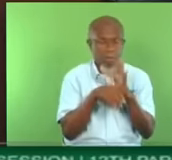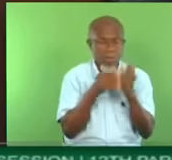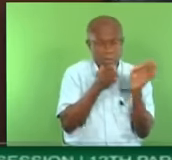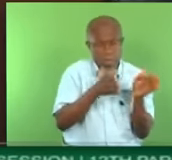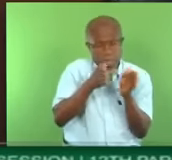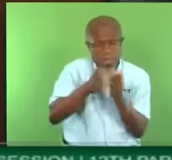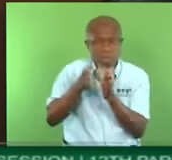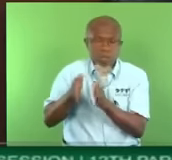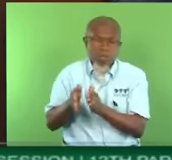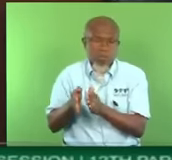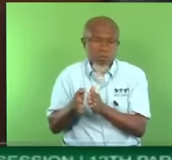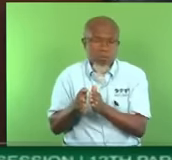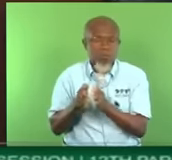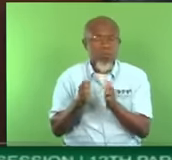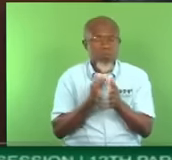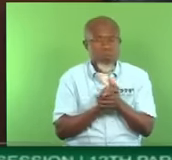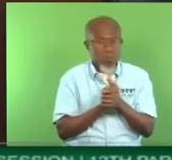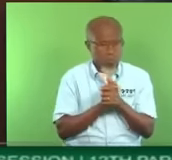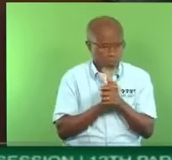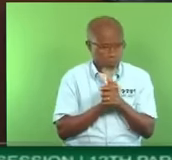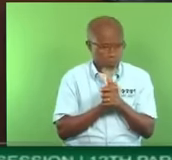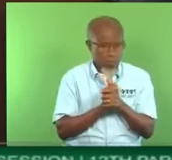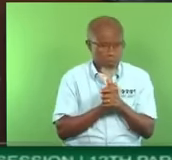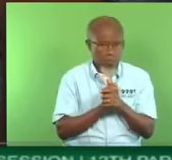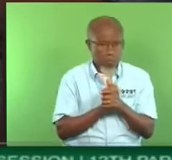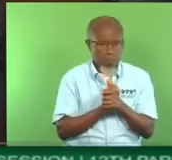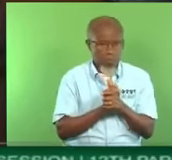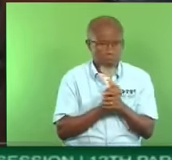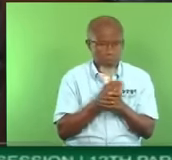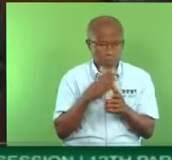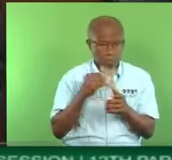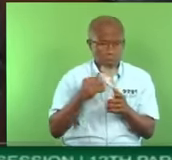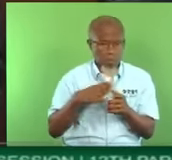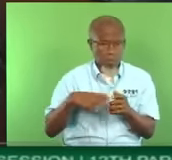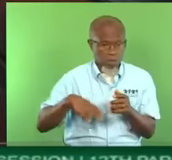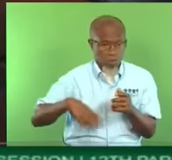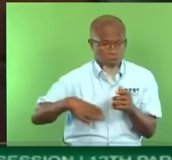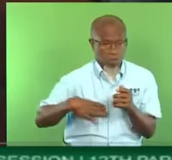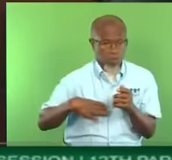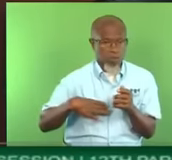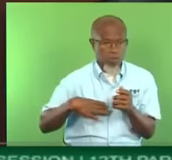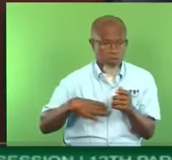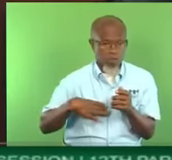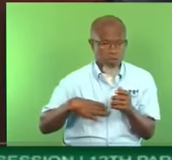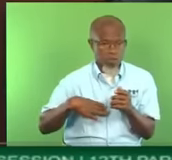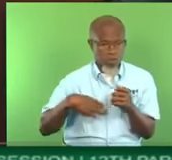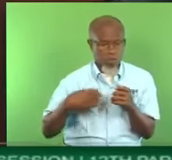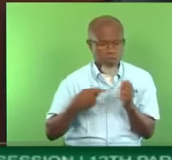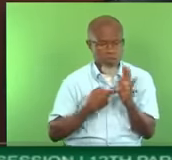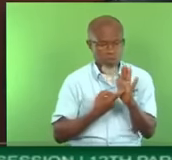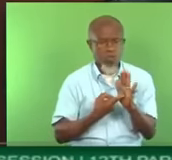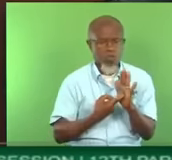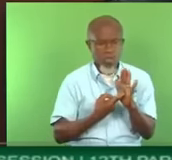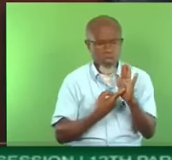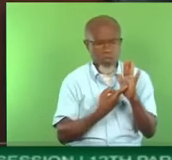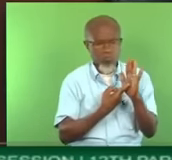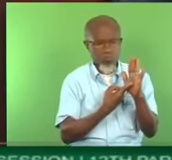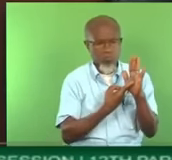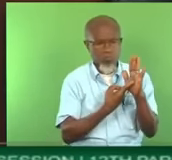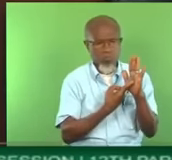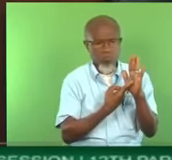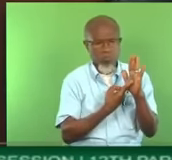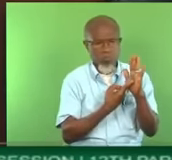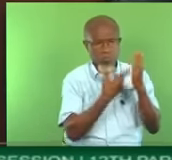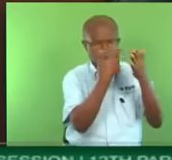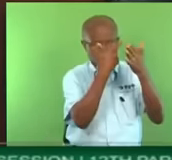for that purpose. and, of course, the Commissioner also made available to us a PowerPoint presentation and so on. And we looked at it, we examined